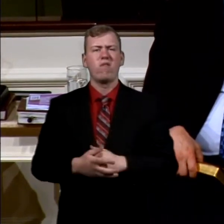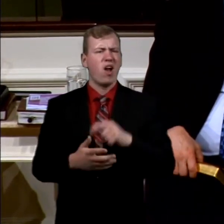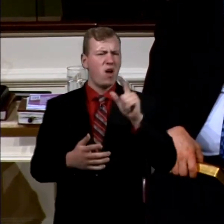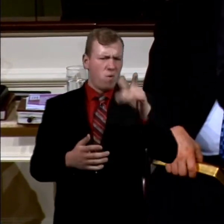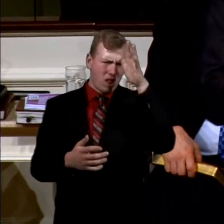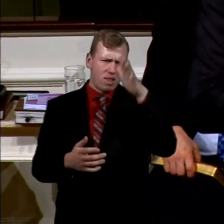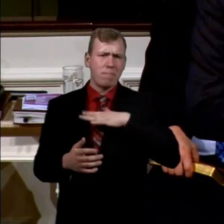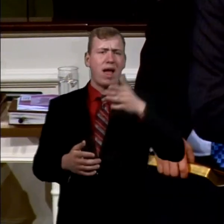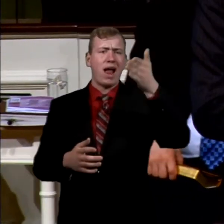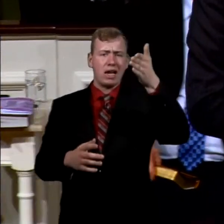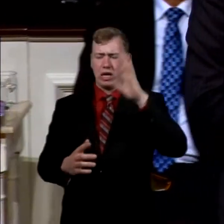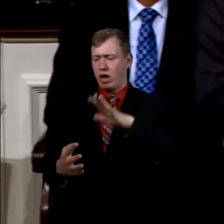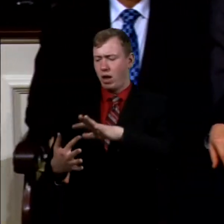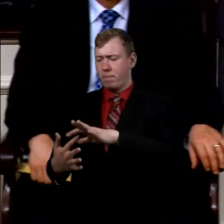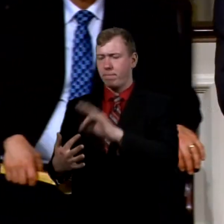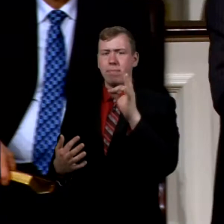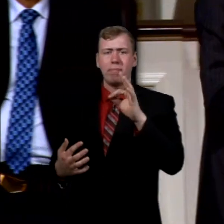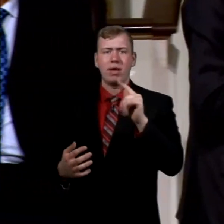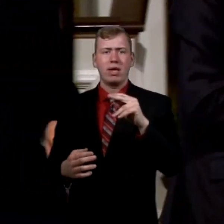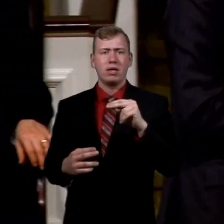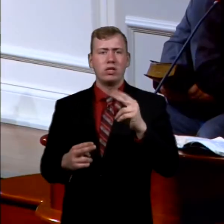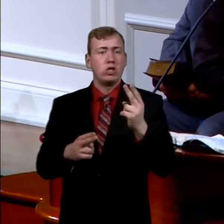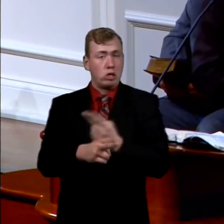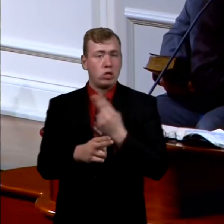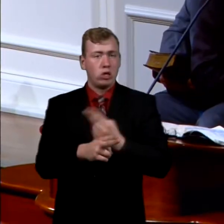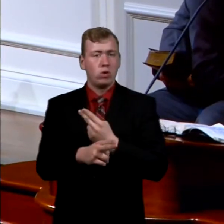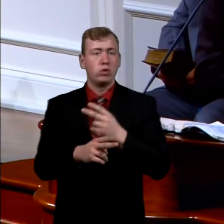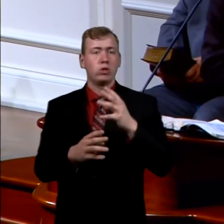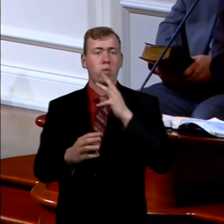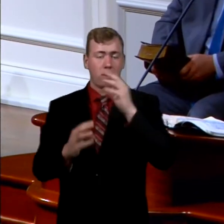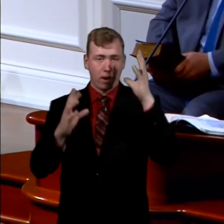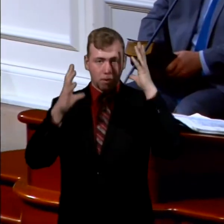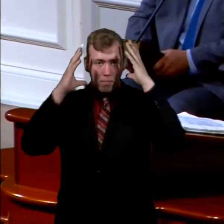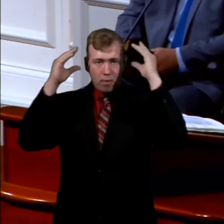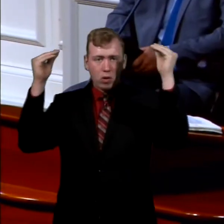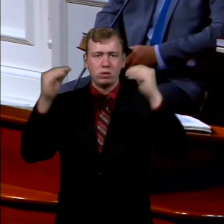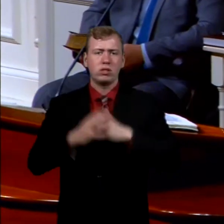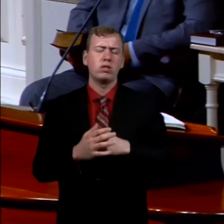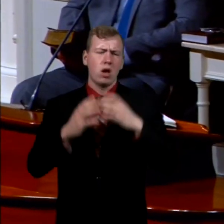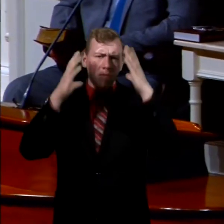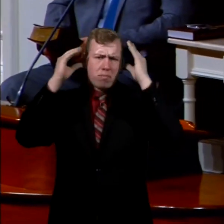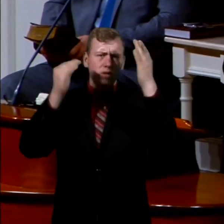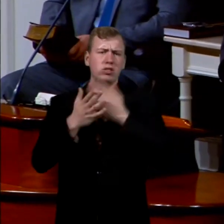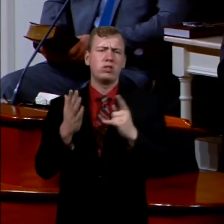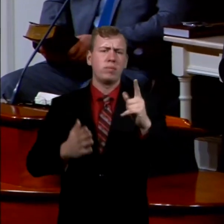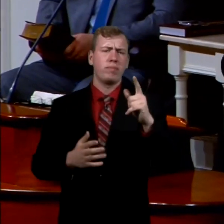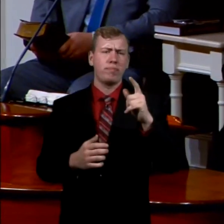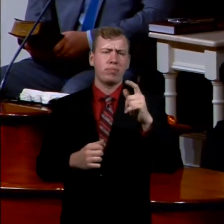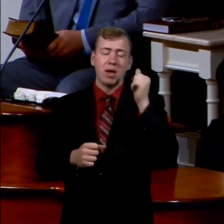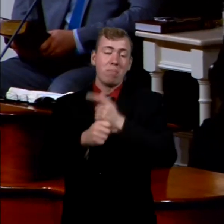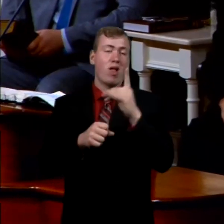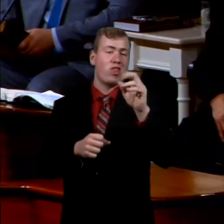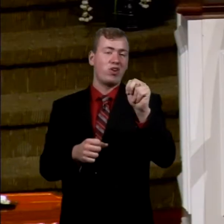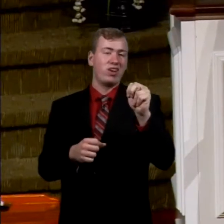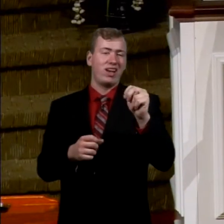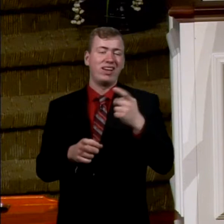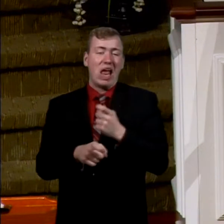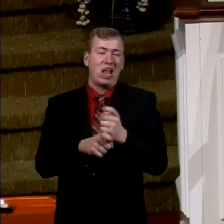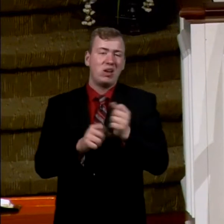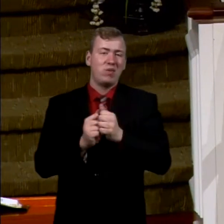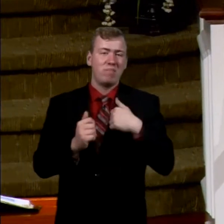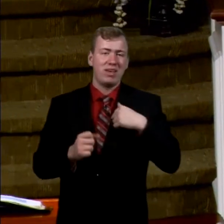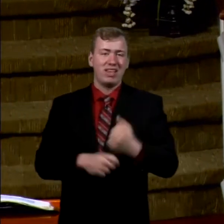selected out to use of God was Moses. Moses, someone, Brother Don gave me a little joke today. said, look,